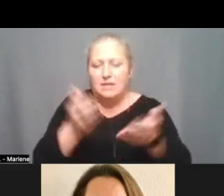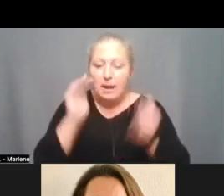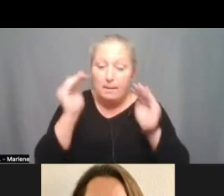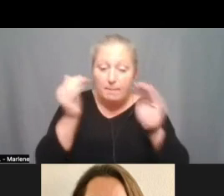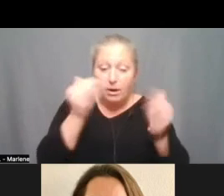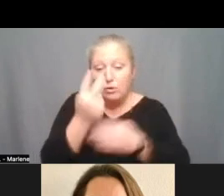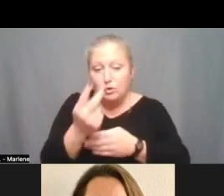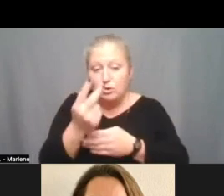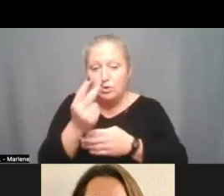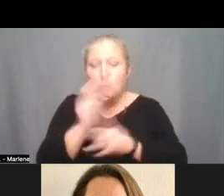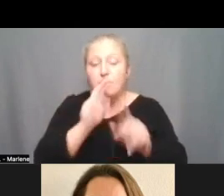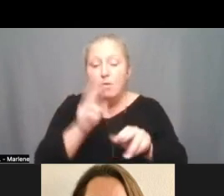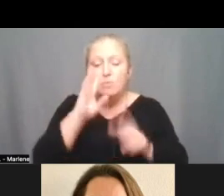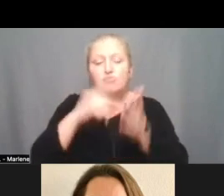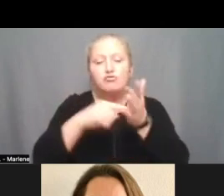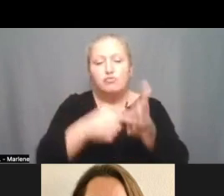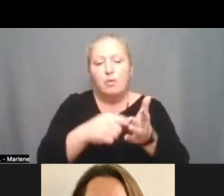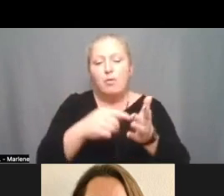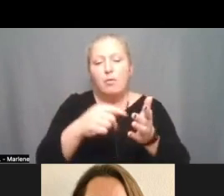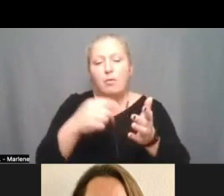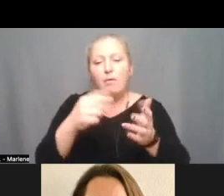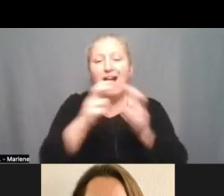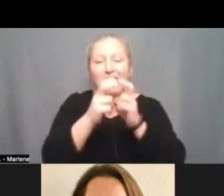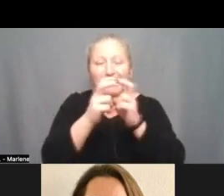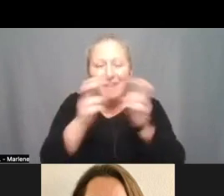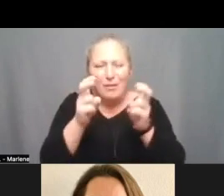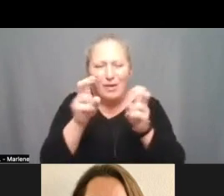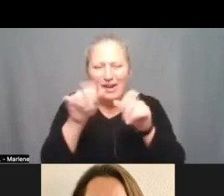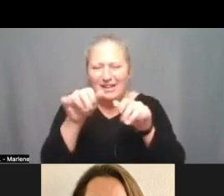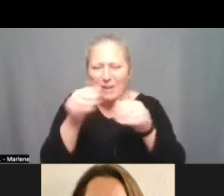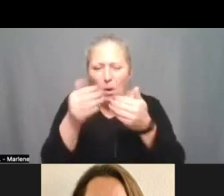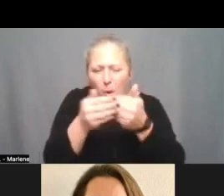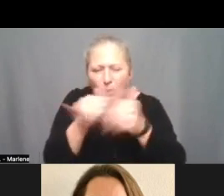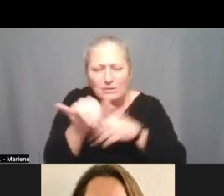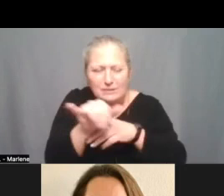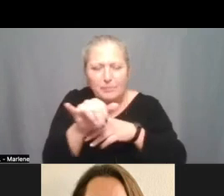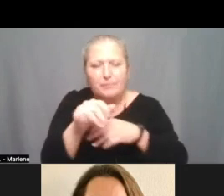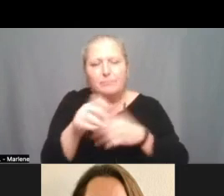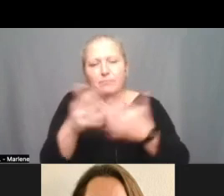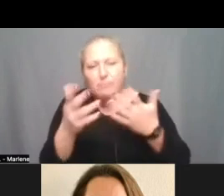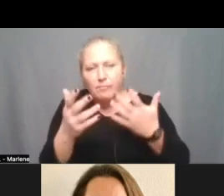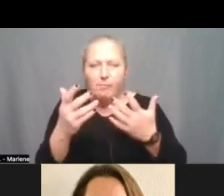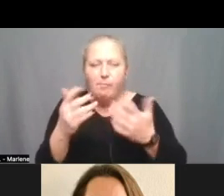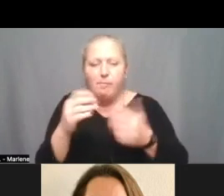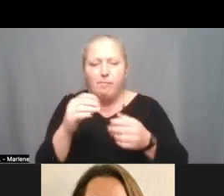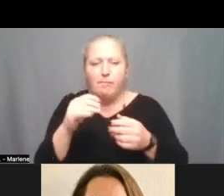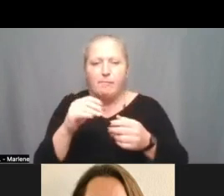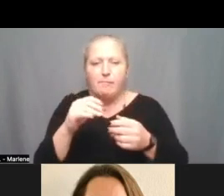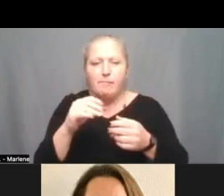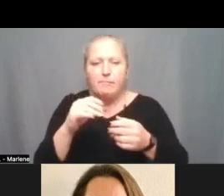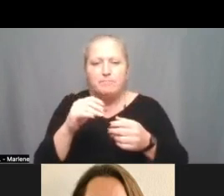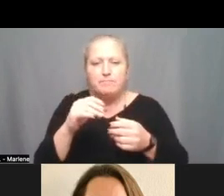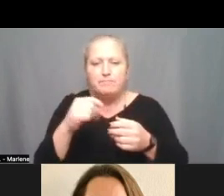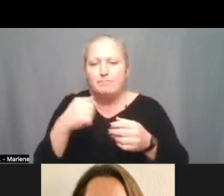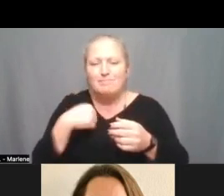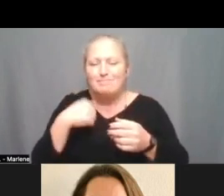reports will show that they're very, very close. So I did not was not